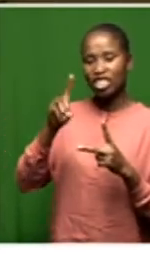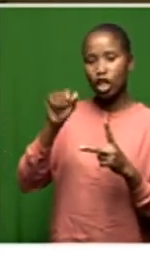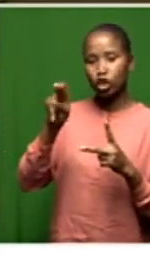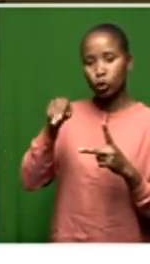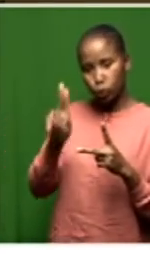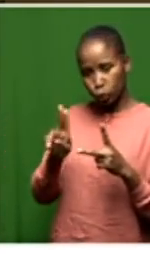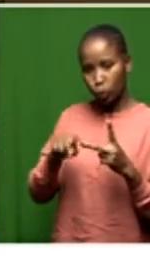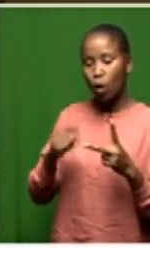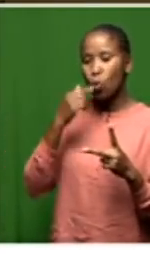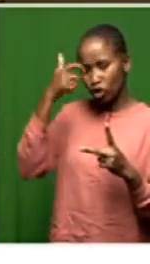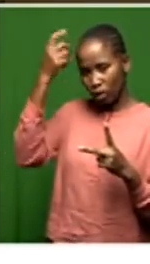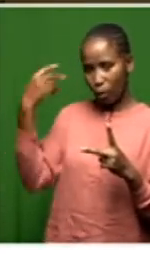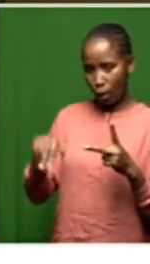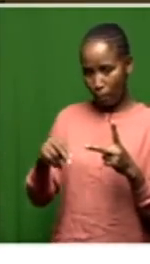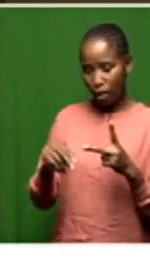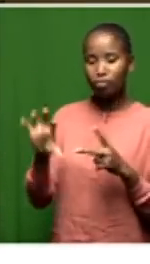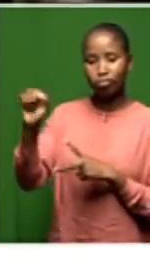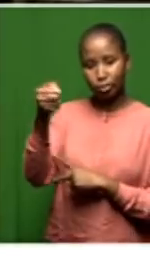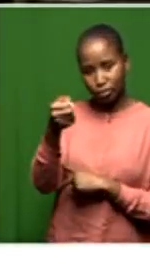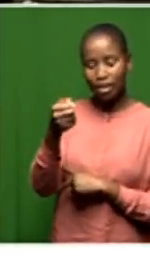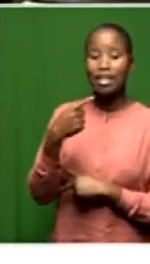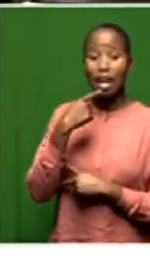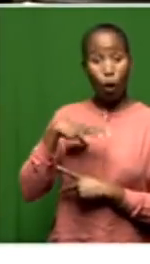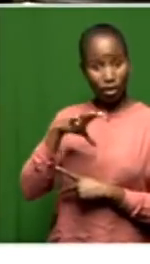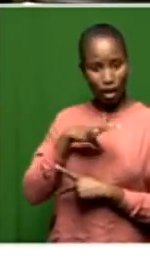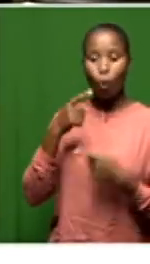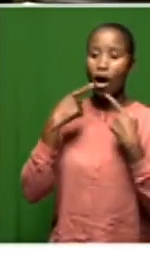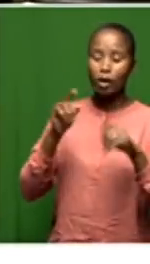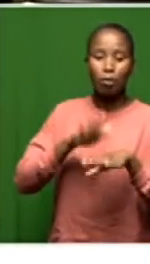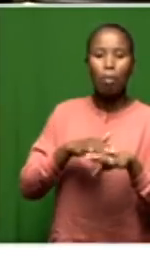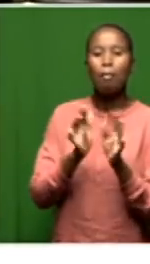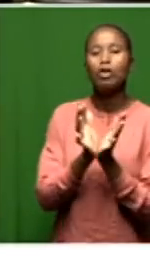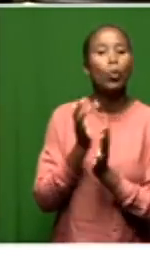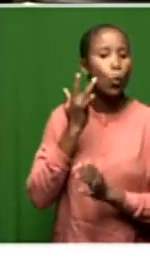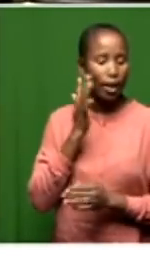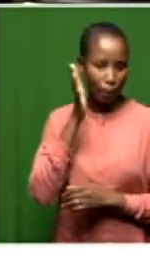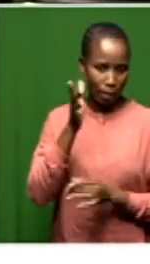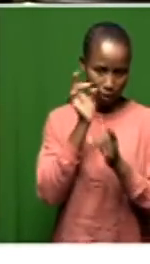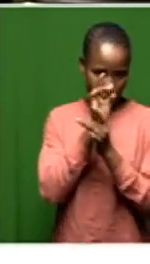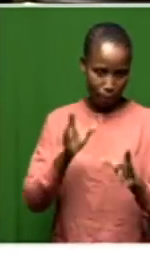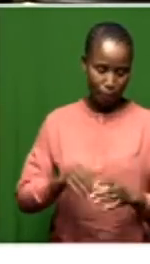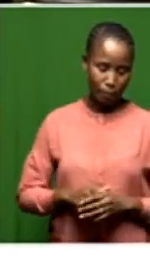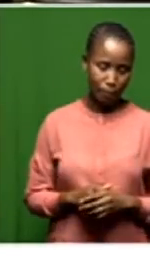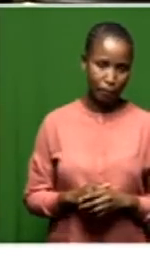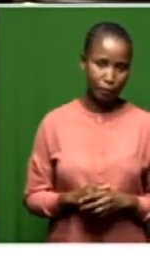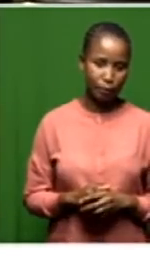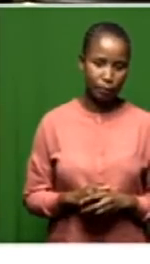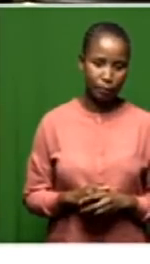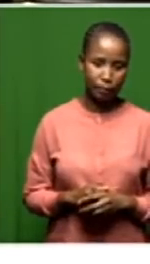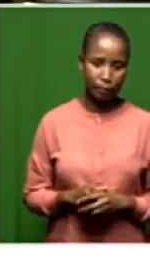the chief whip. The council has yet to announce its next sitting. Matlako Komani, SABC News, Jermiston in Ekurulene.